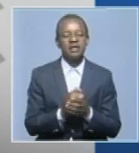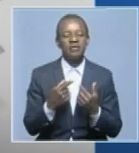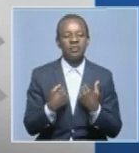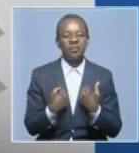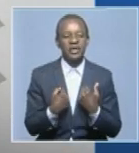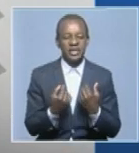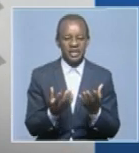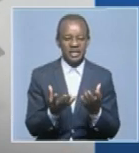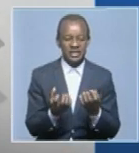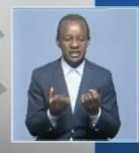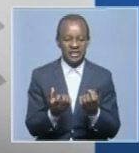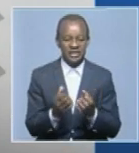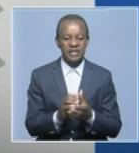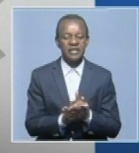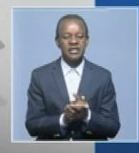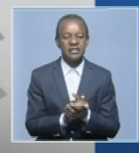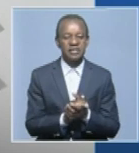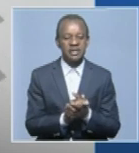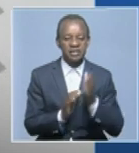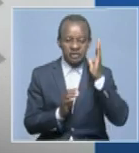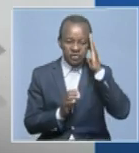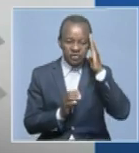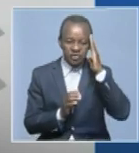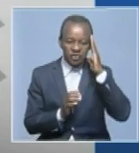elements that we are seeing.